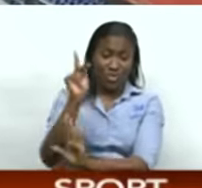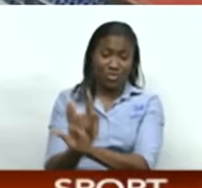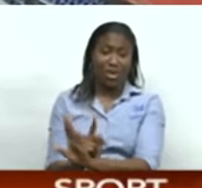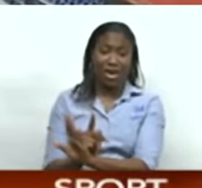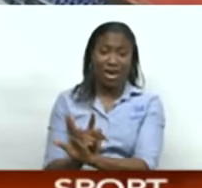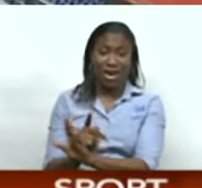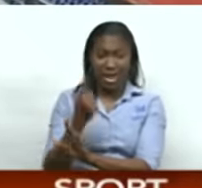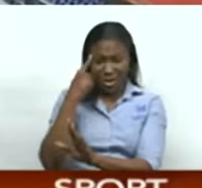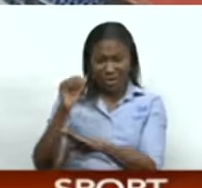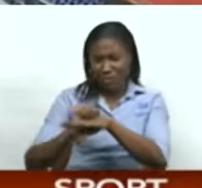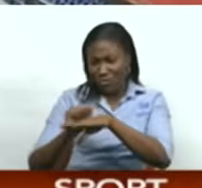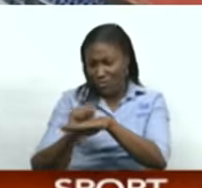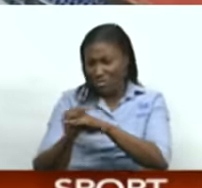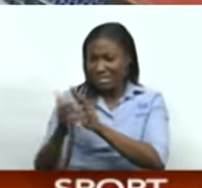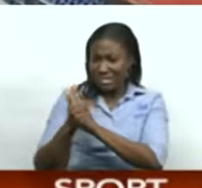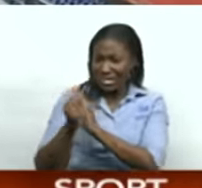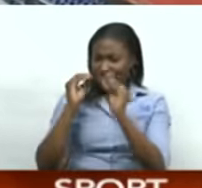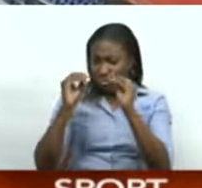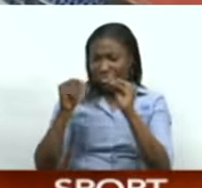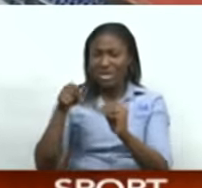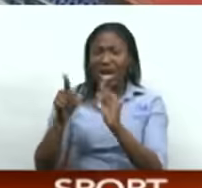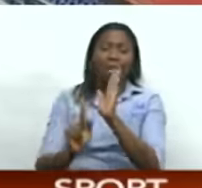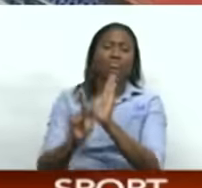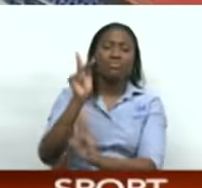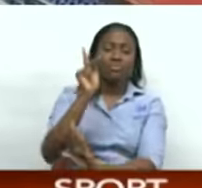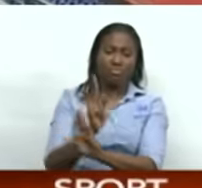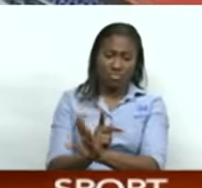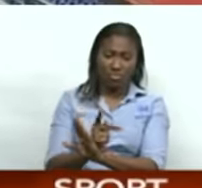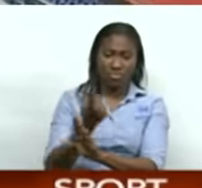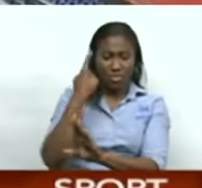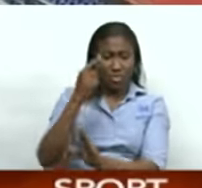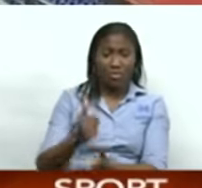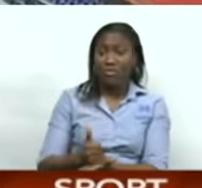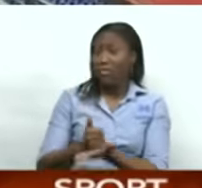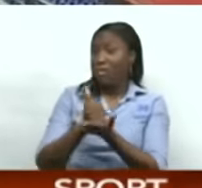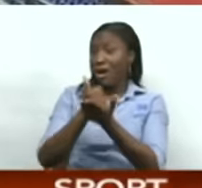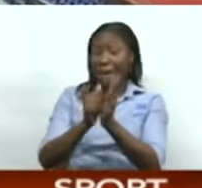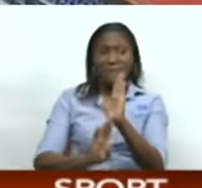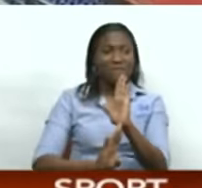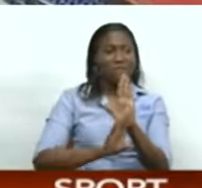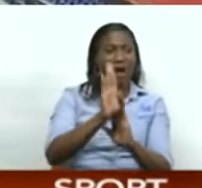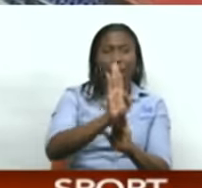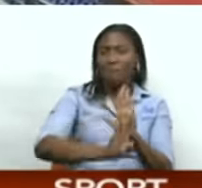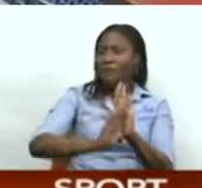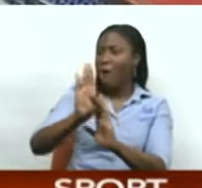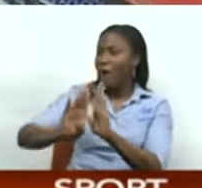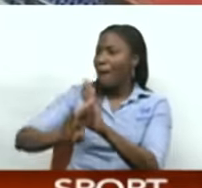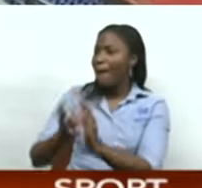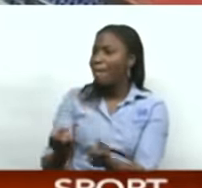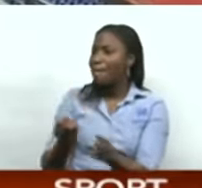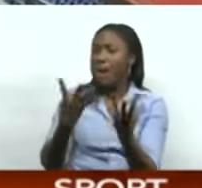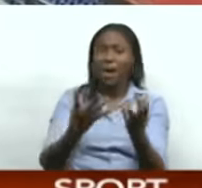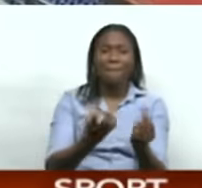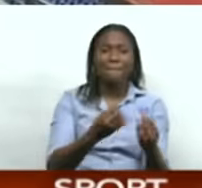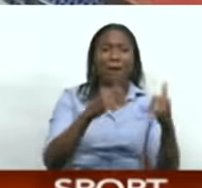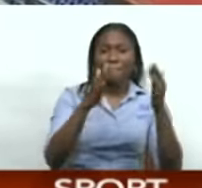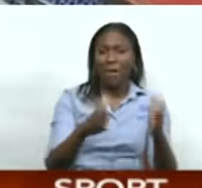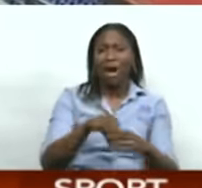program, is the set program that has developed all the superstars that we have created in Trinidad and Tobago.